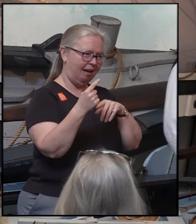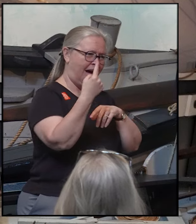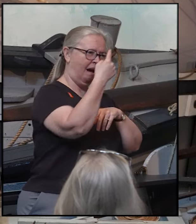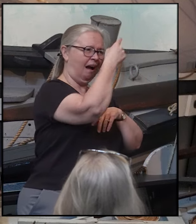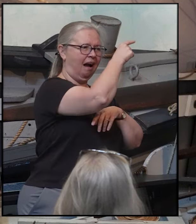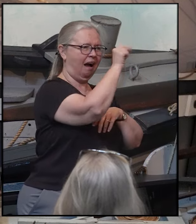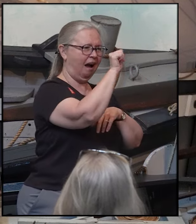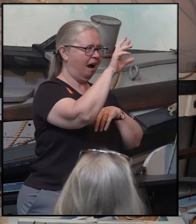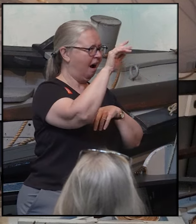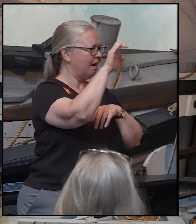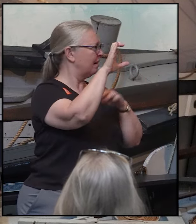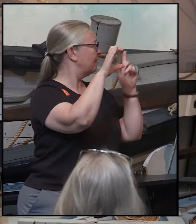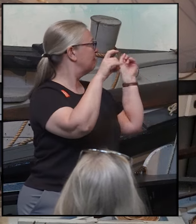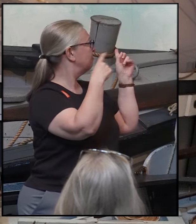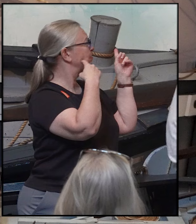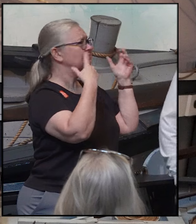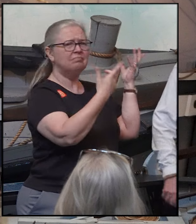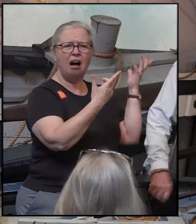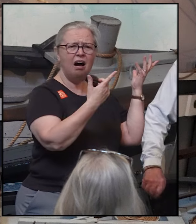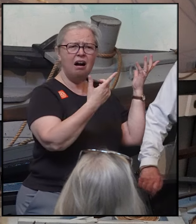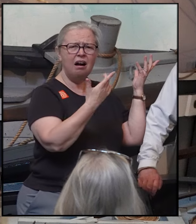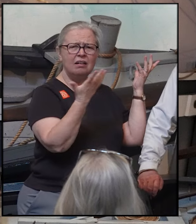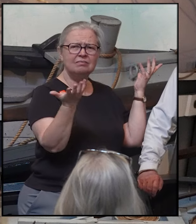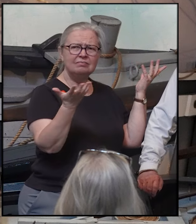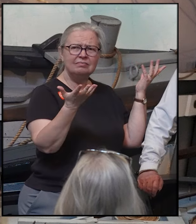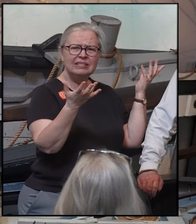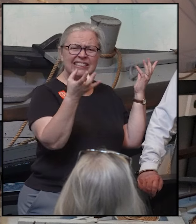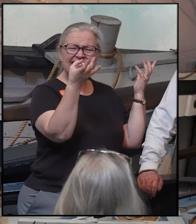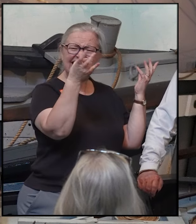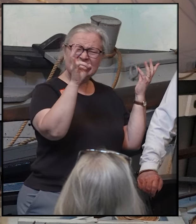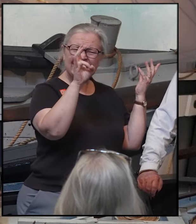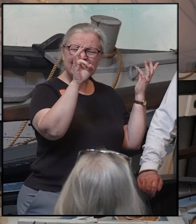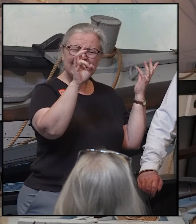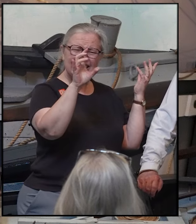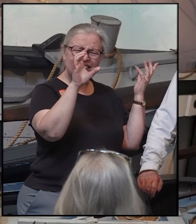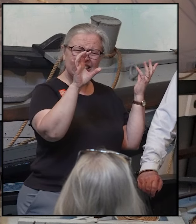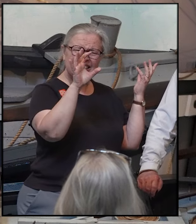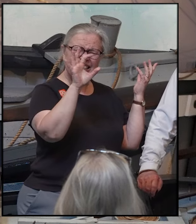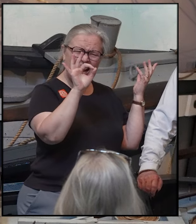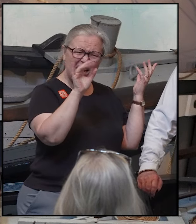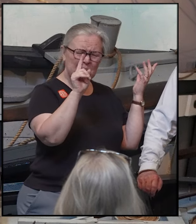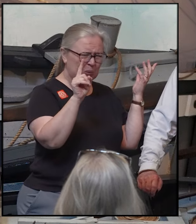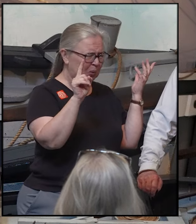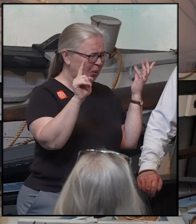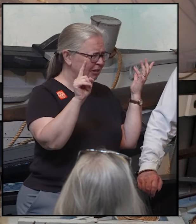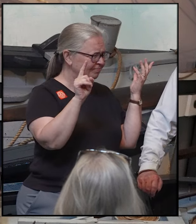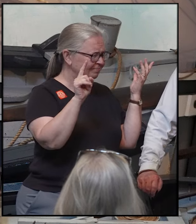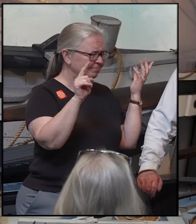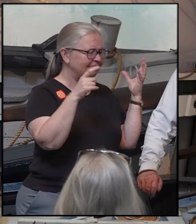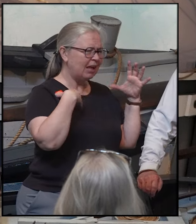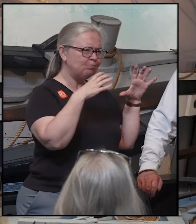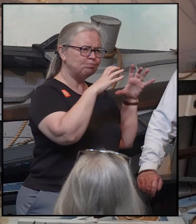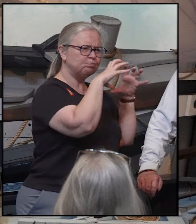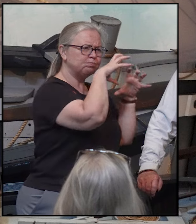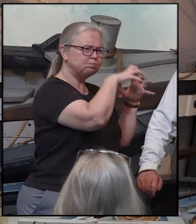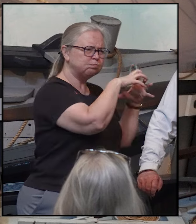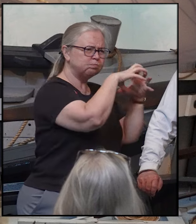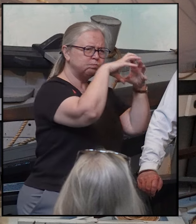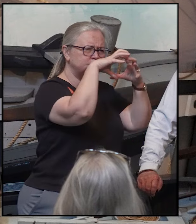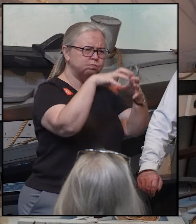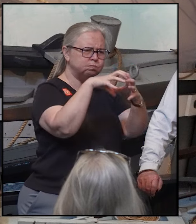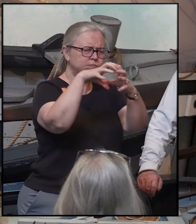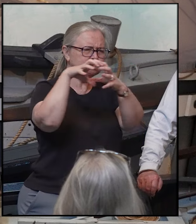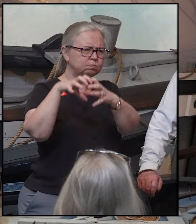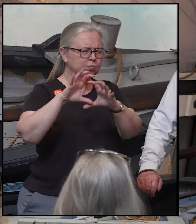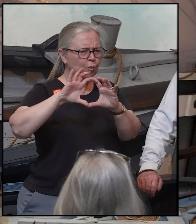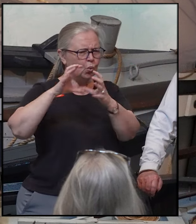Then the Nantucketers realized, as early as 1791, that there was huge pods of sperm whales in